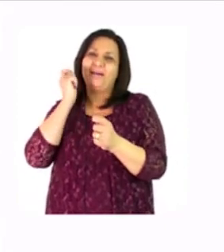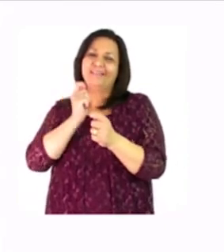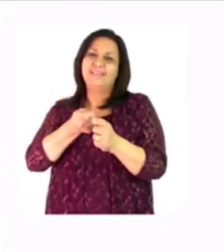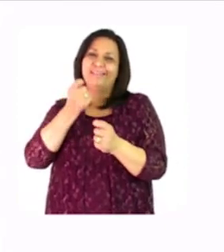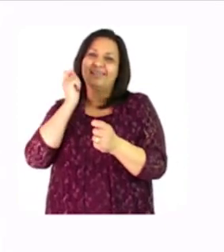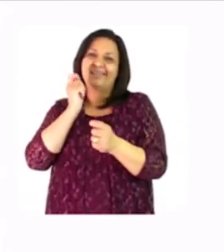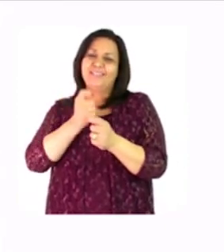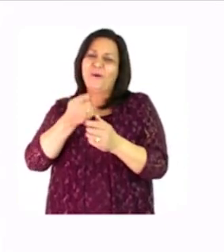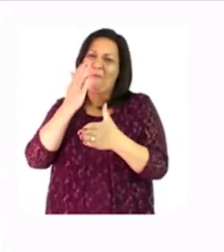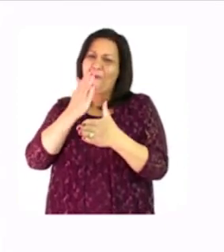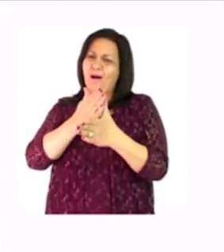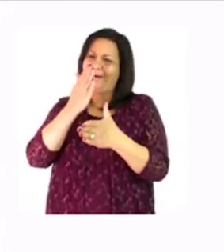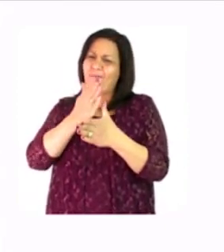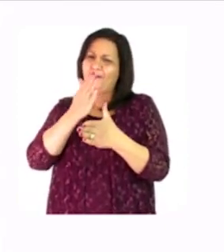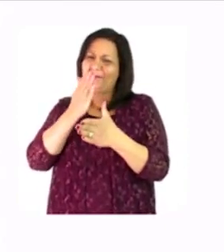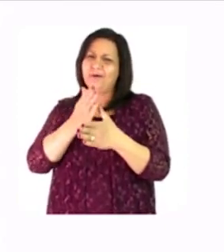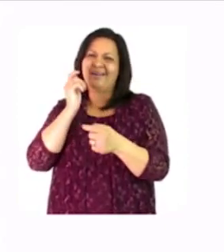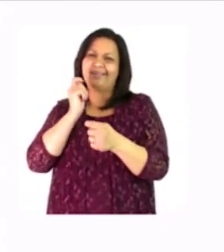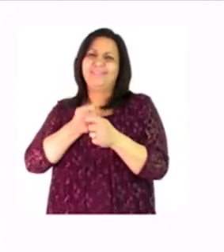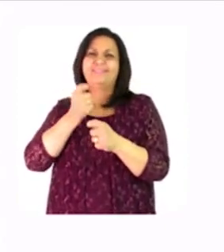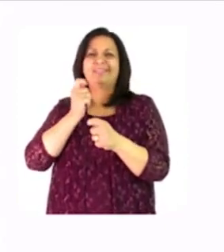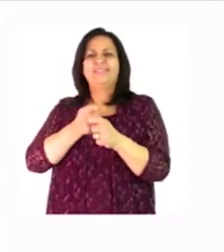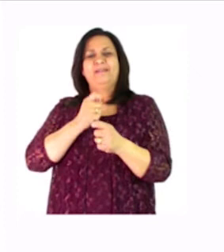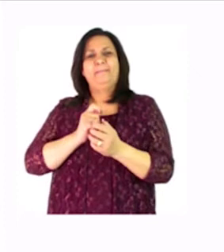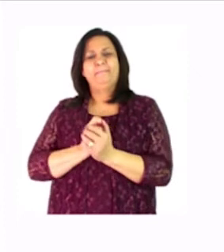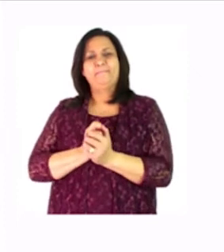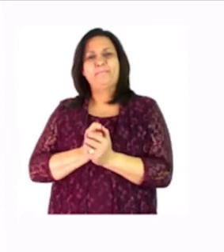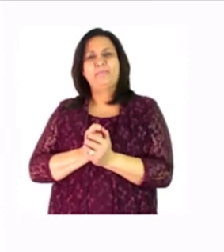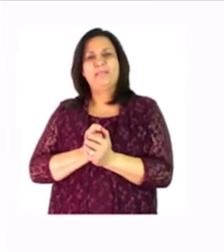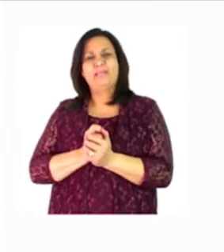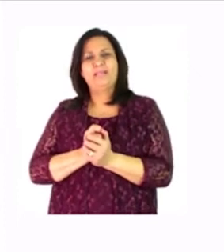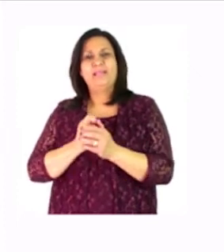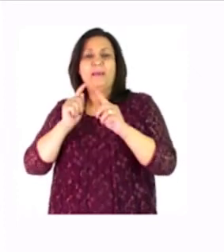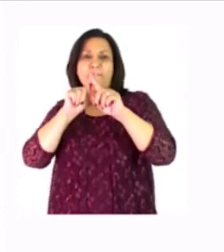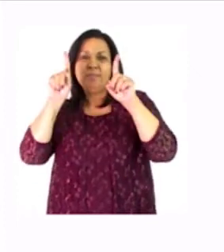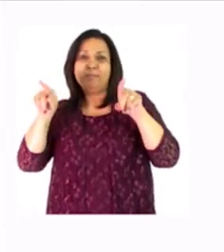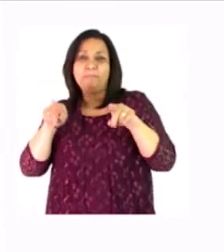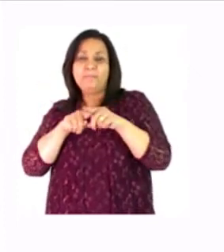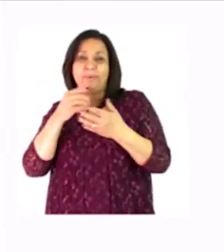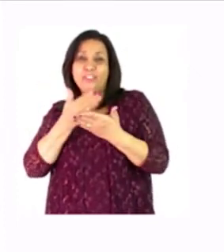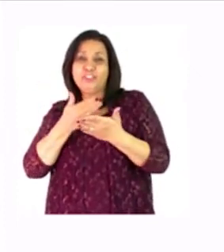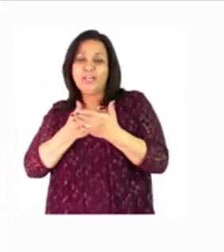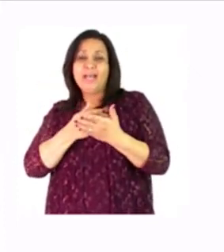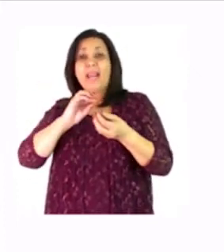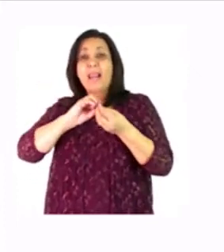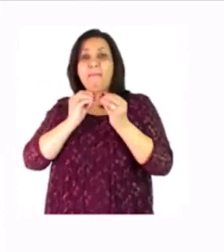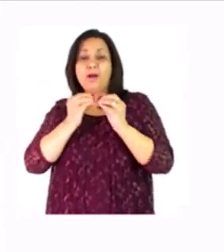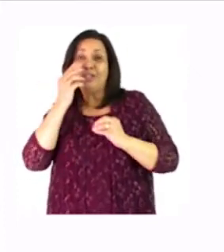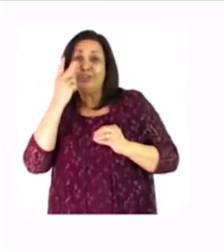the nails into the plank so that's picture number two let's write number two